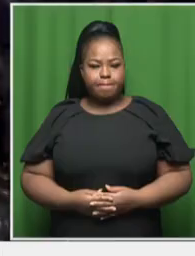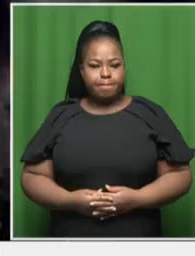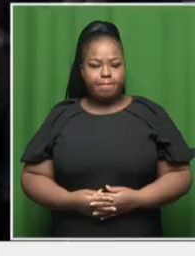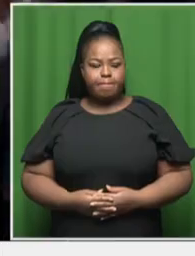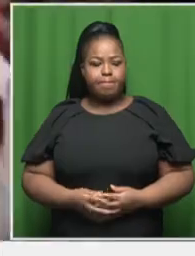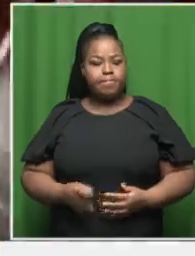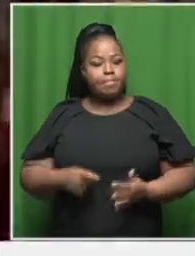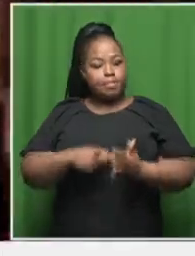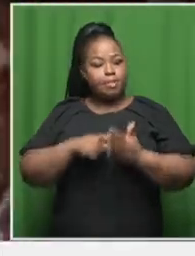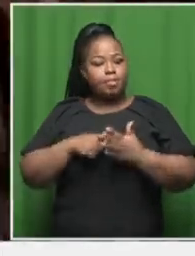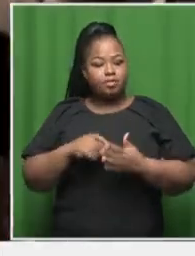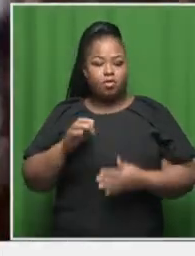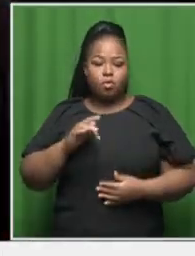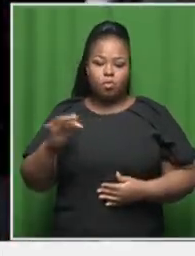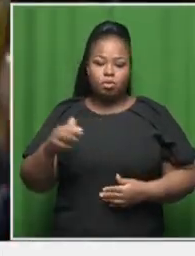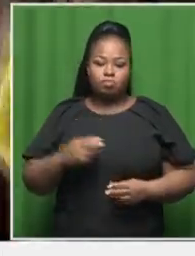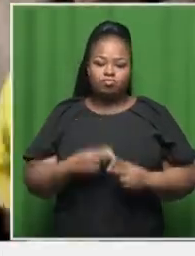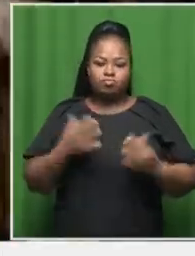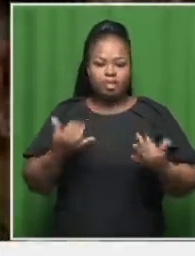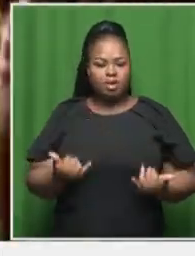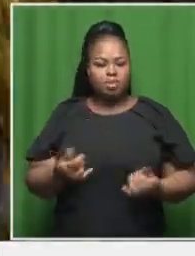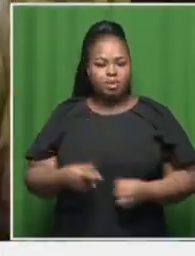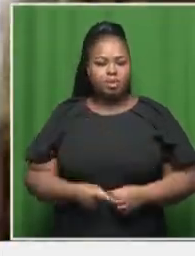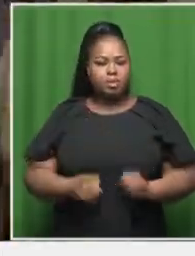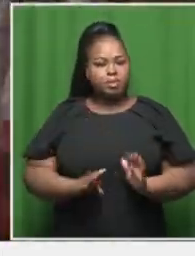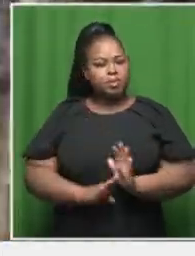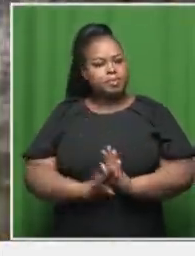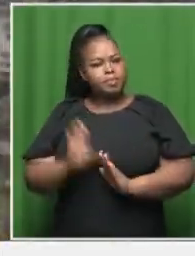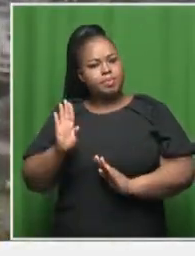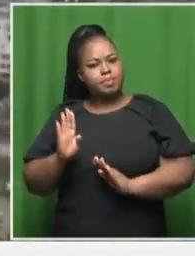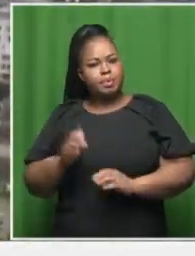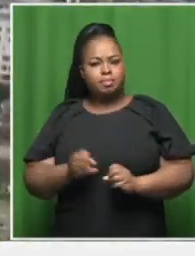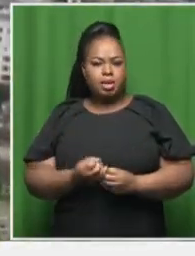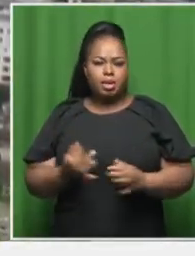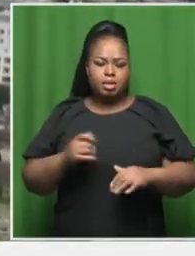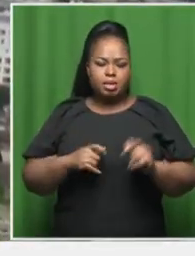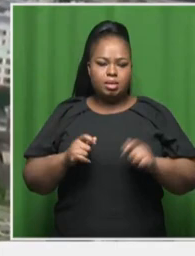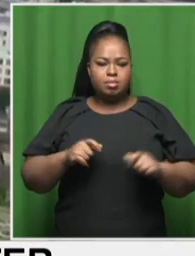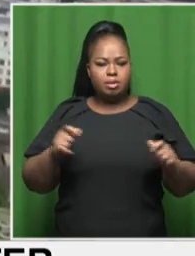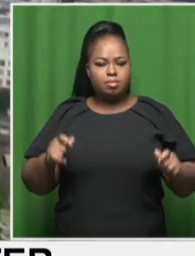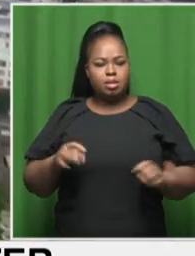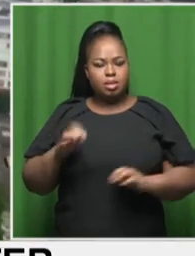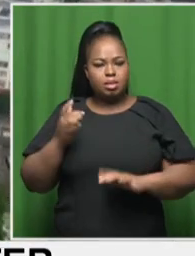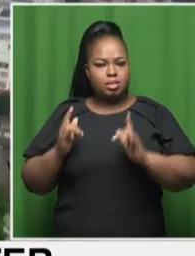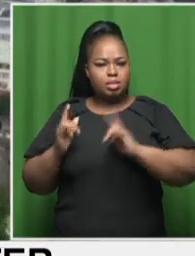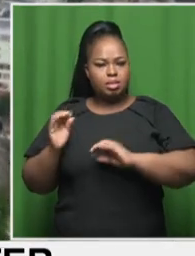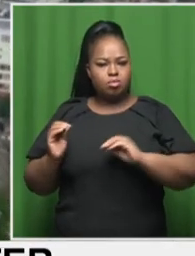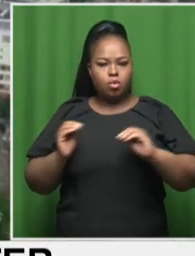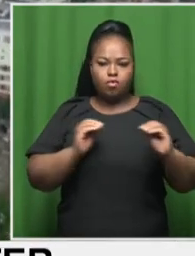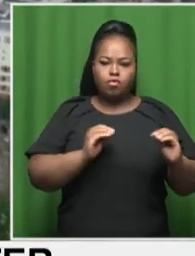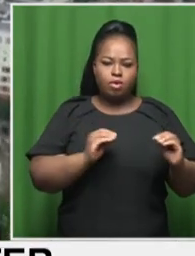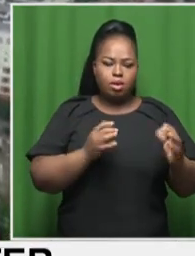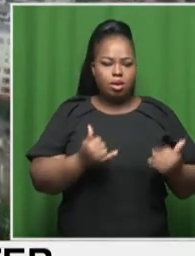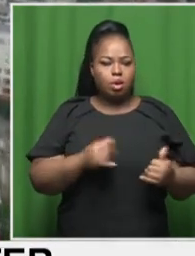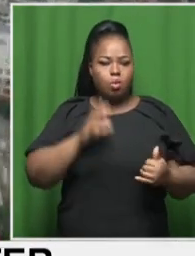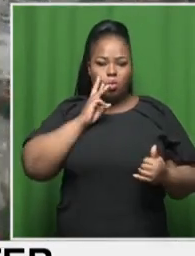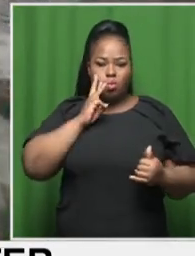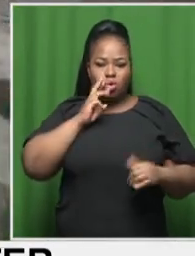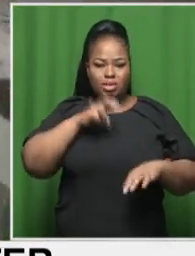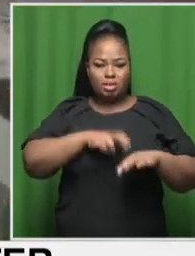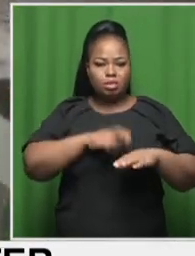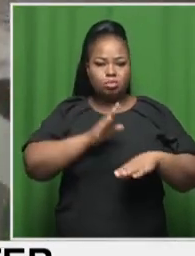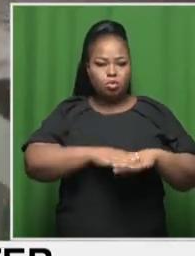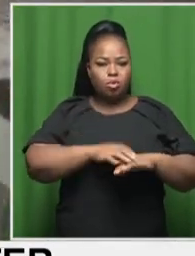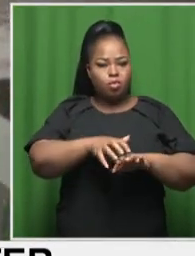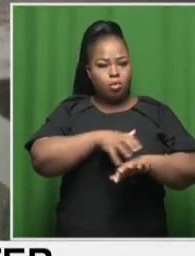Demands for water and sanitation are rising owing to rapid population growth and urbanization and increasing water needs from